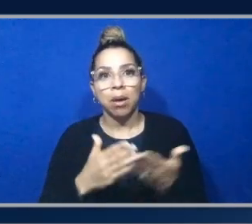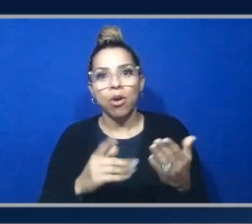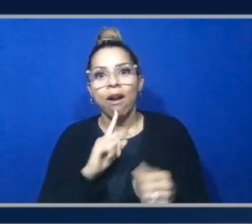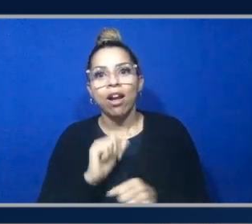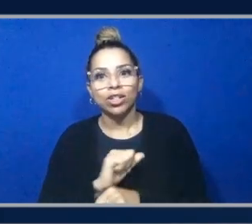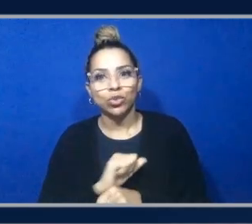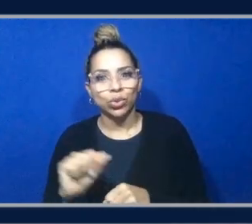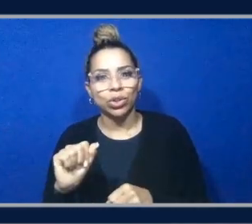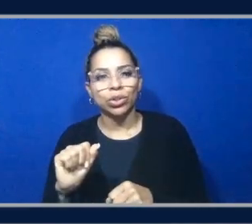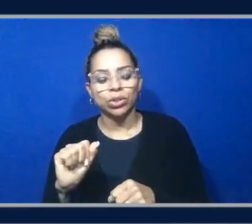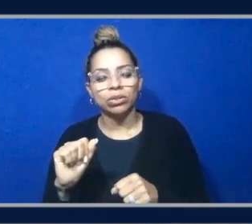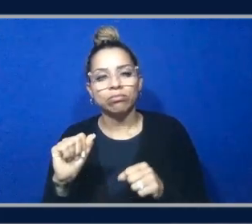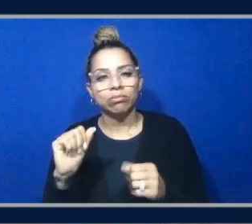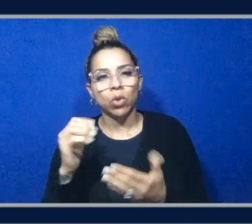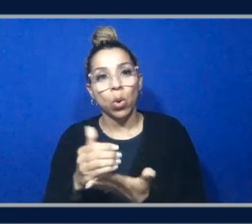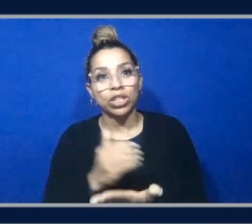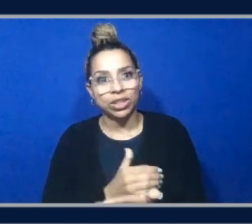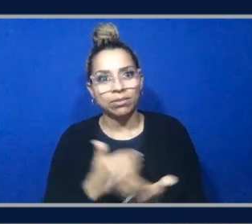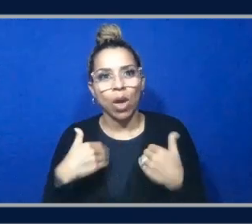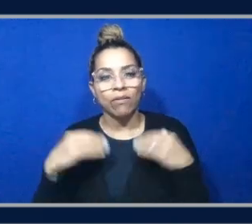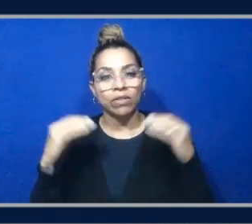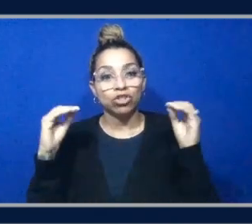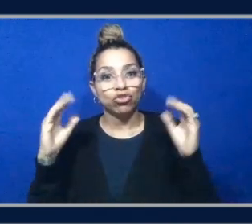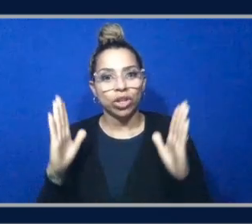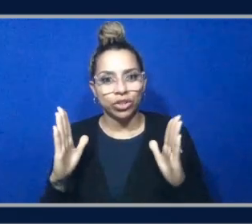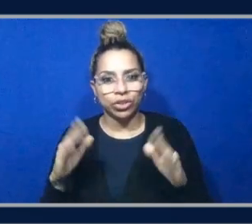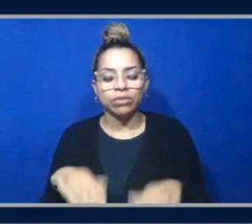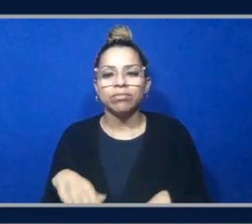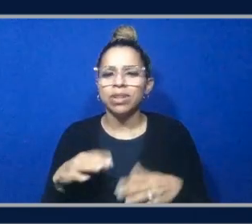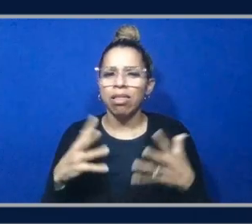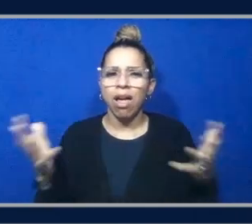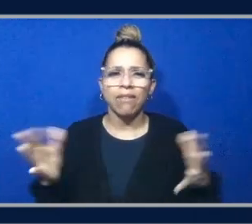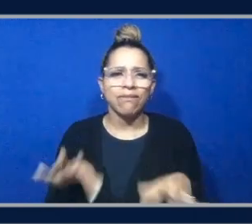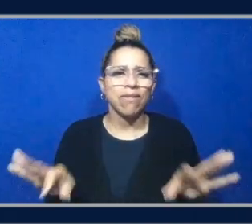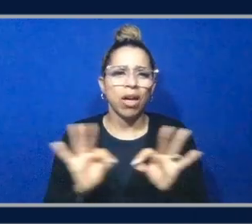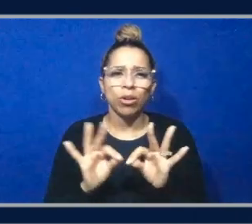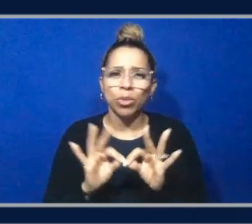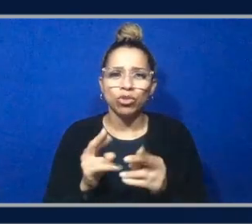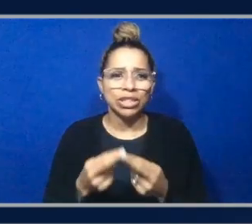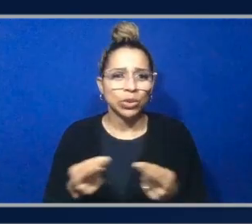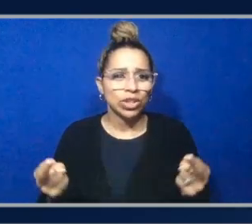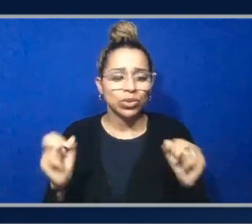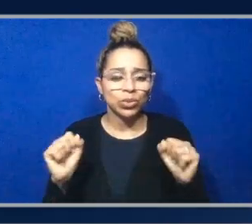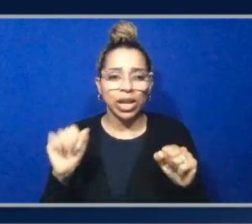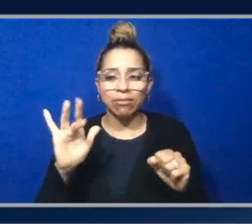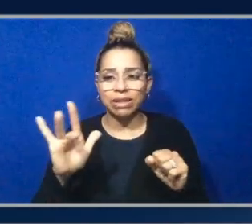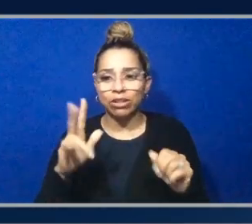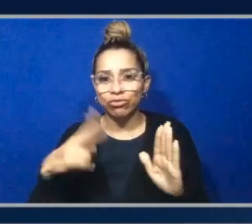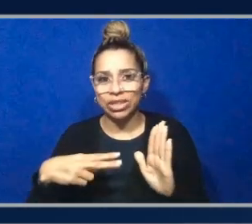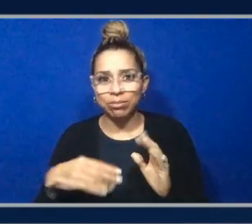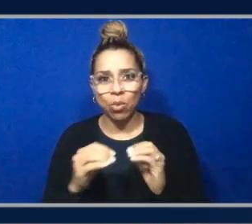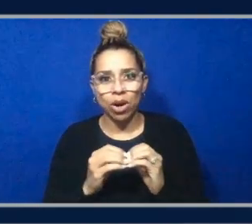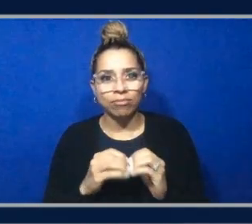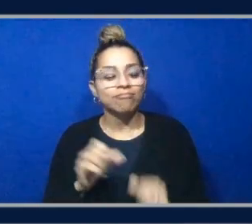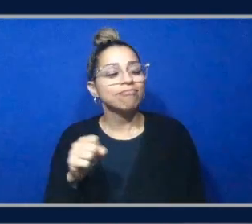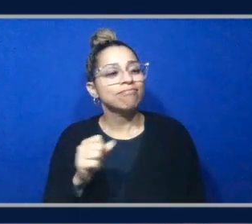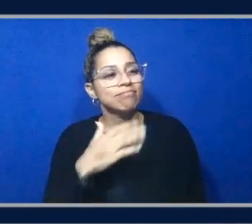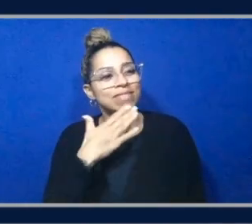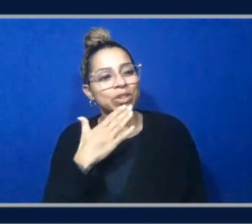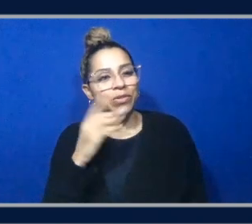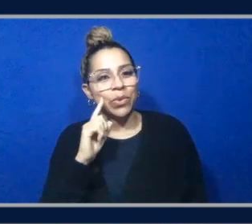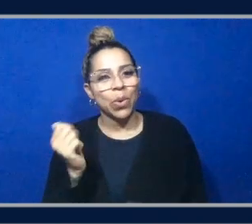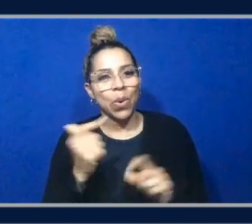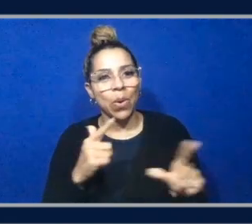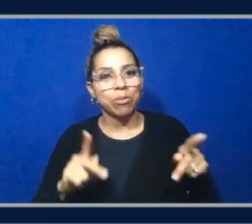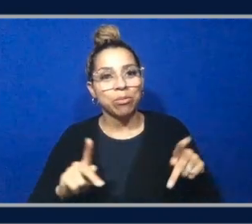also talking to you. And there's a lot of valuable resources you can go up and read up on them. Exactly. And special thanks to everyone in the chat, to the